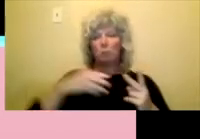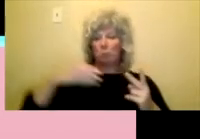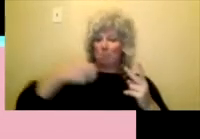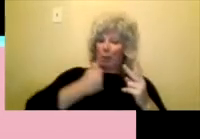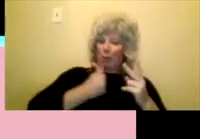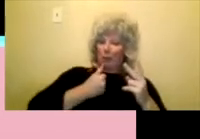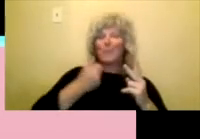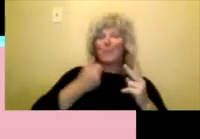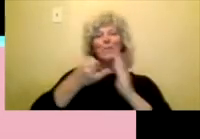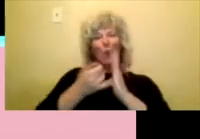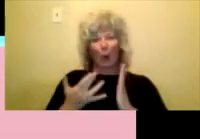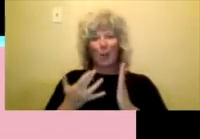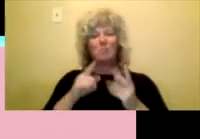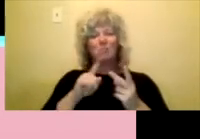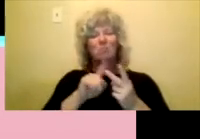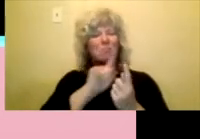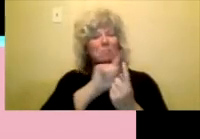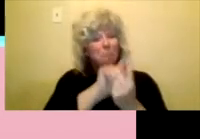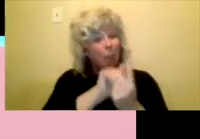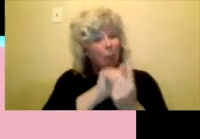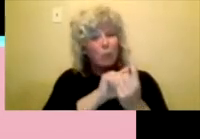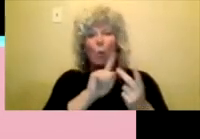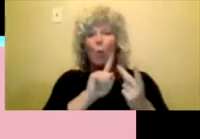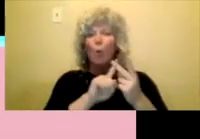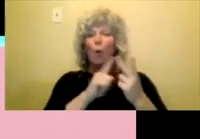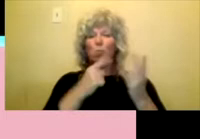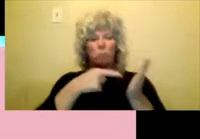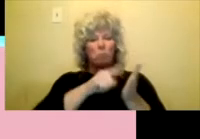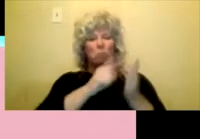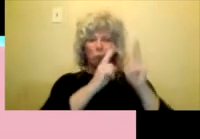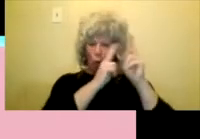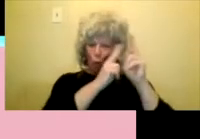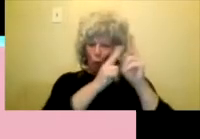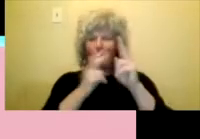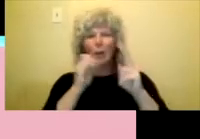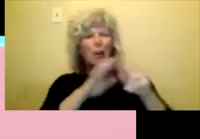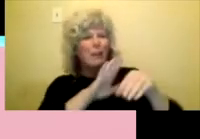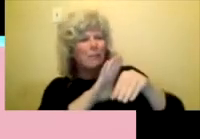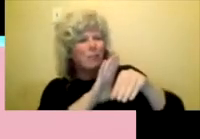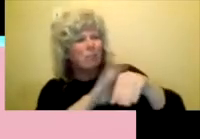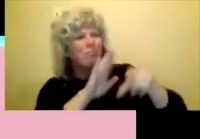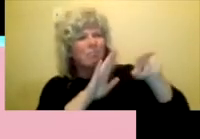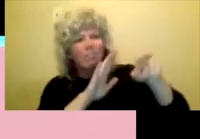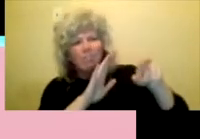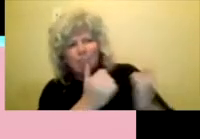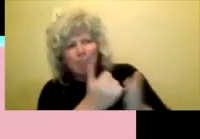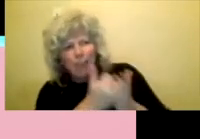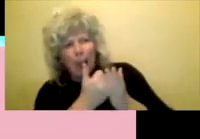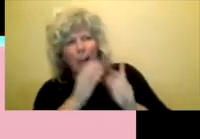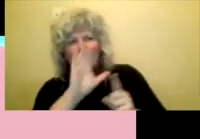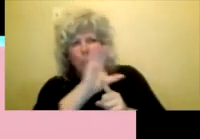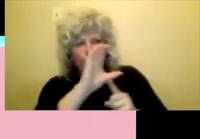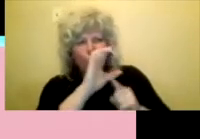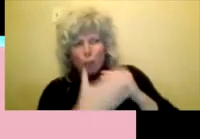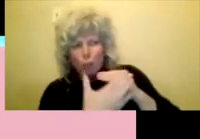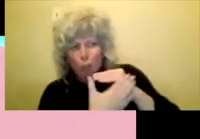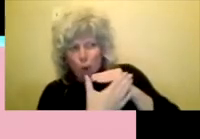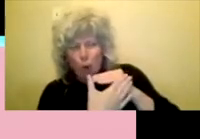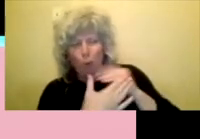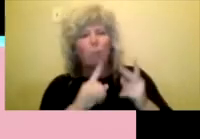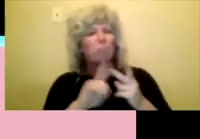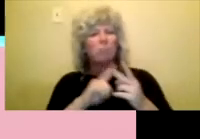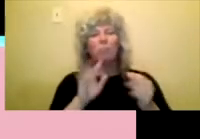mentors, honoraria for cultural consultation and guidance, studio costs, materials,